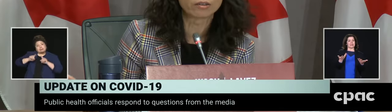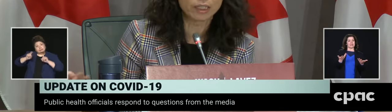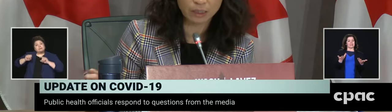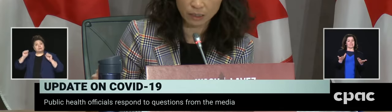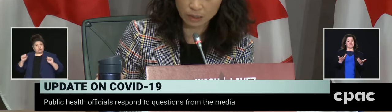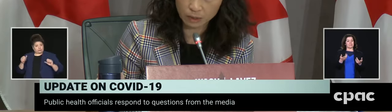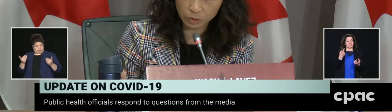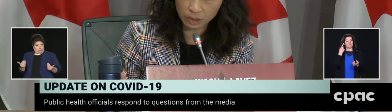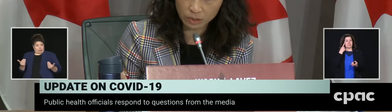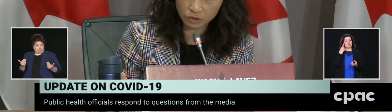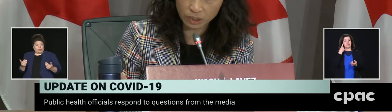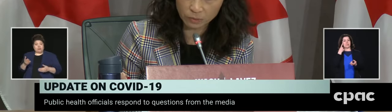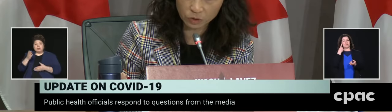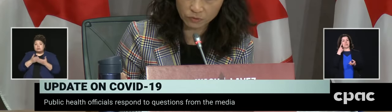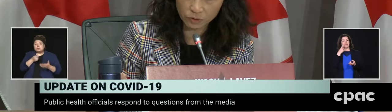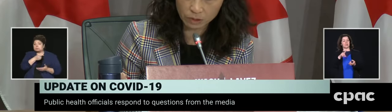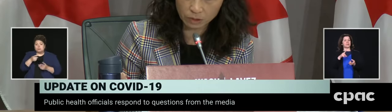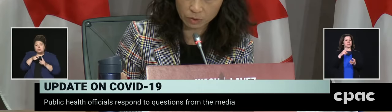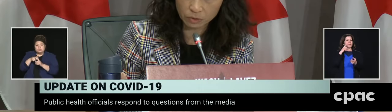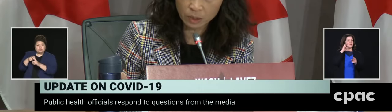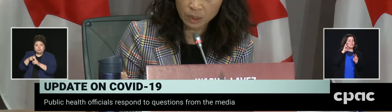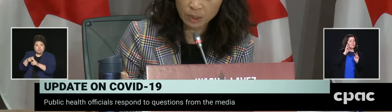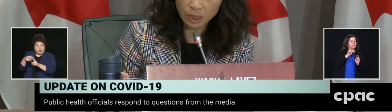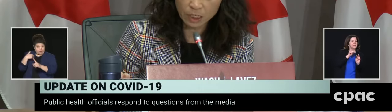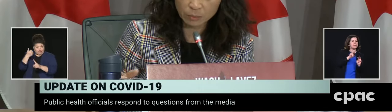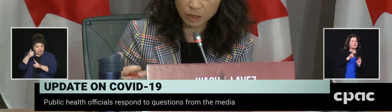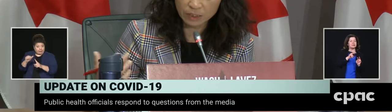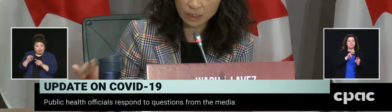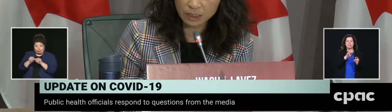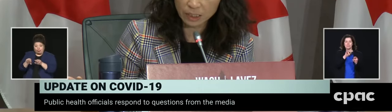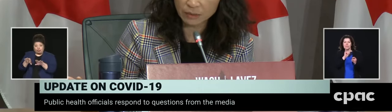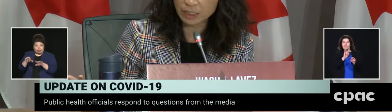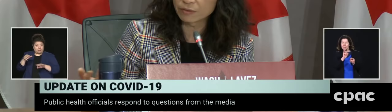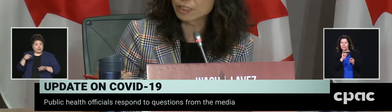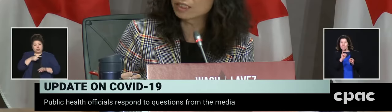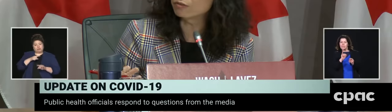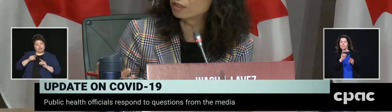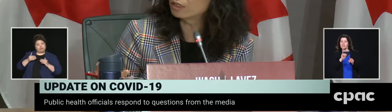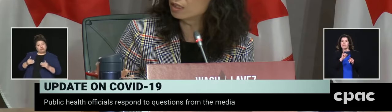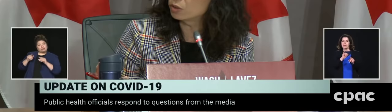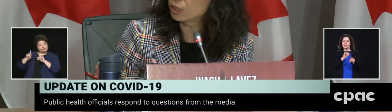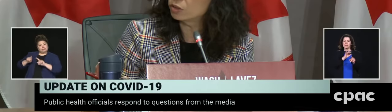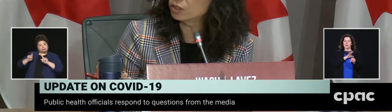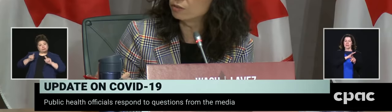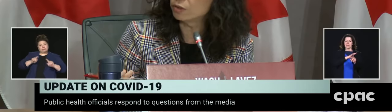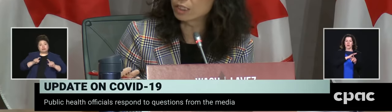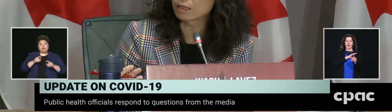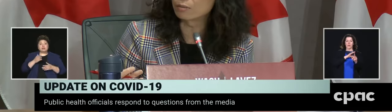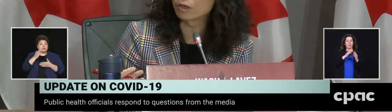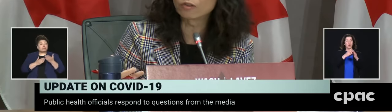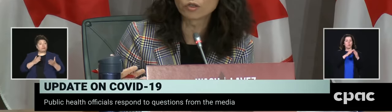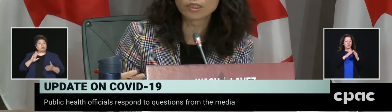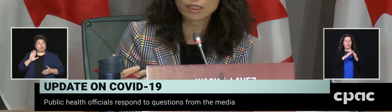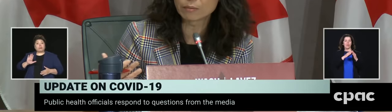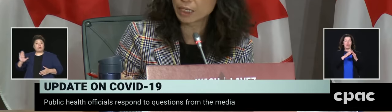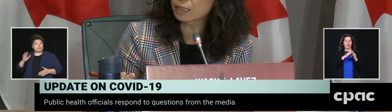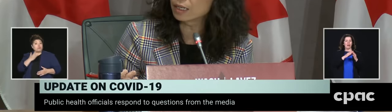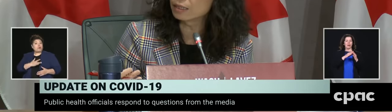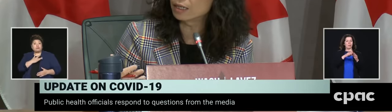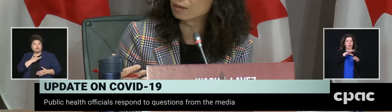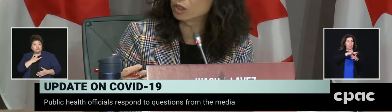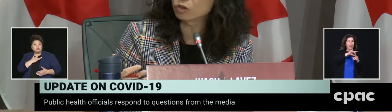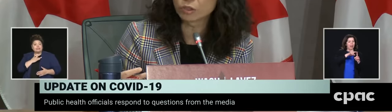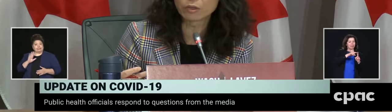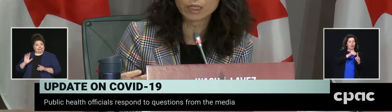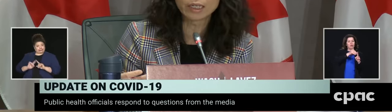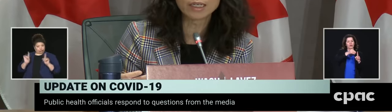any ongoing community transmission, for example. Other provinces are in a very different situation, for example, of course, in Quebec